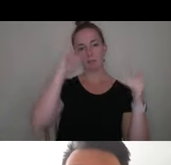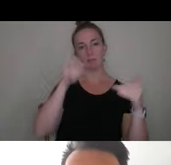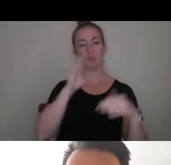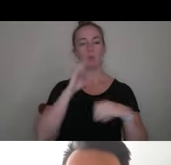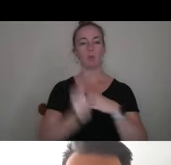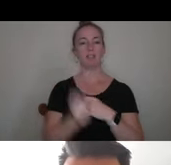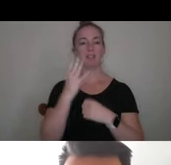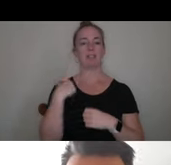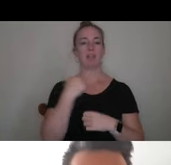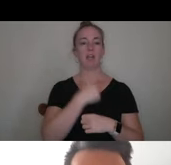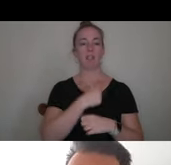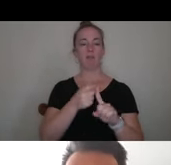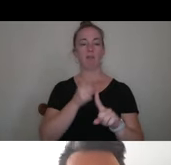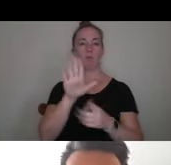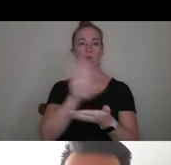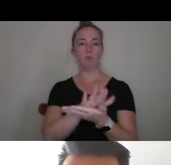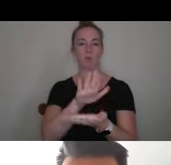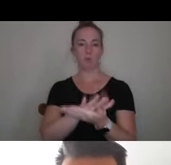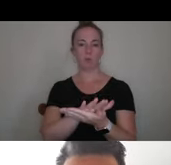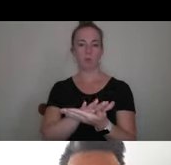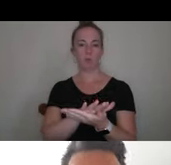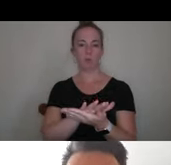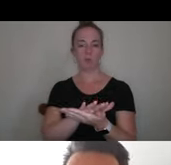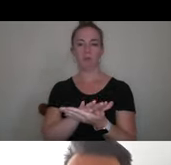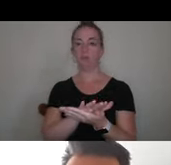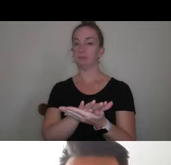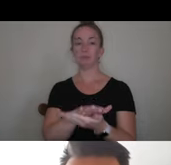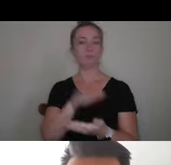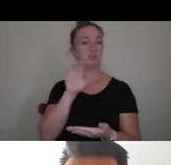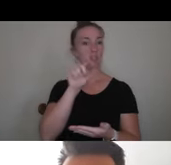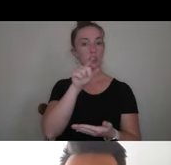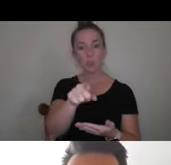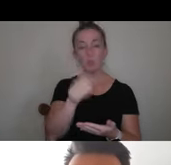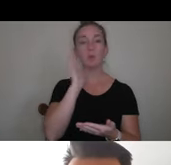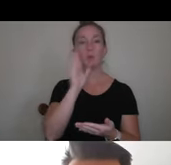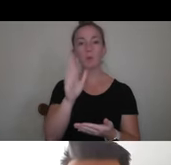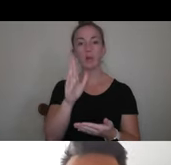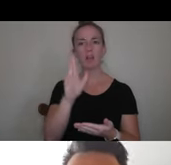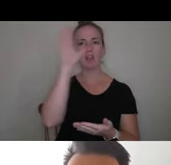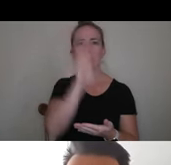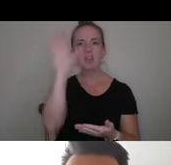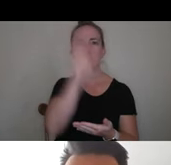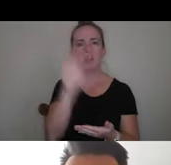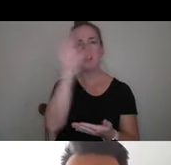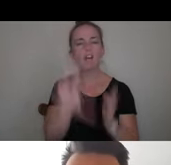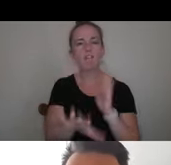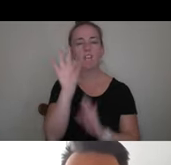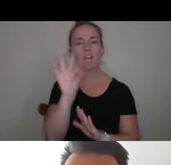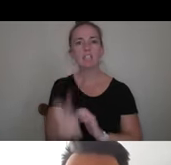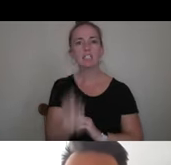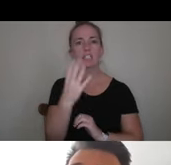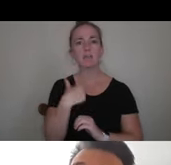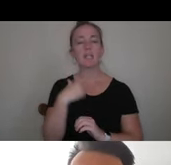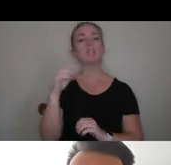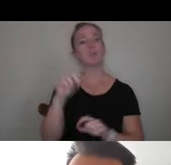from your school. These are not things that you are necessarily expected to hunt down, but if your school has a specific